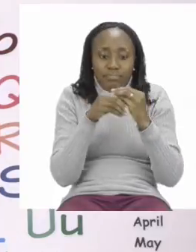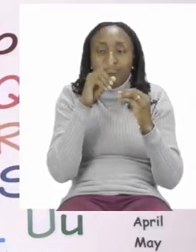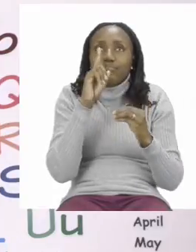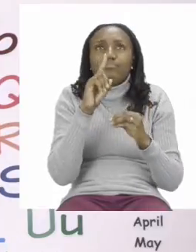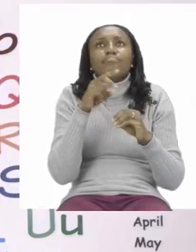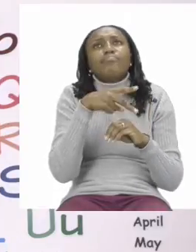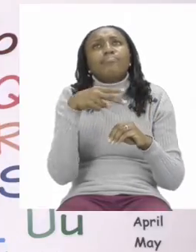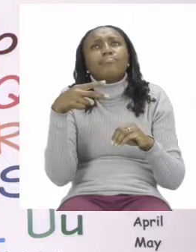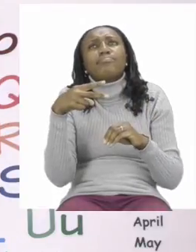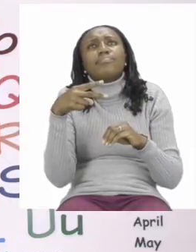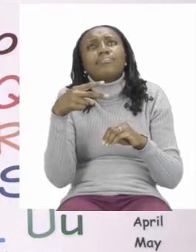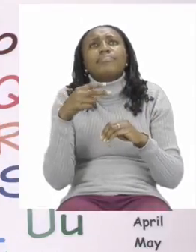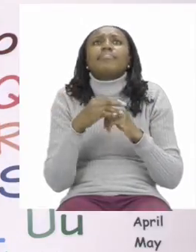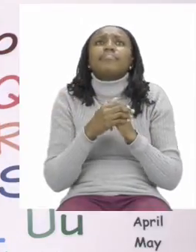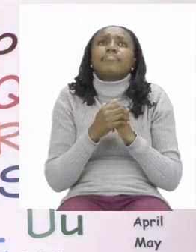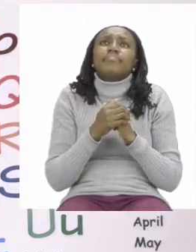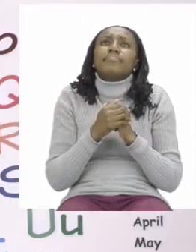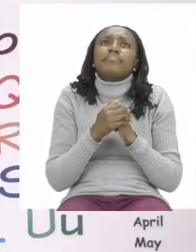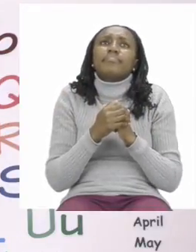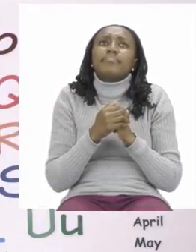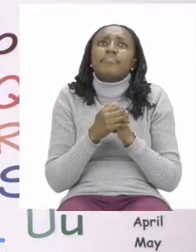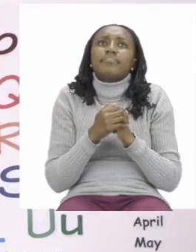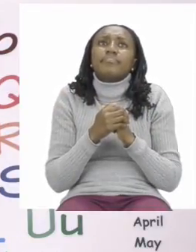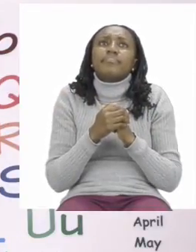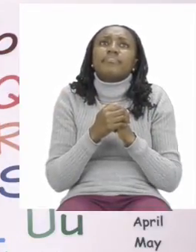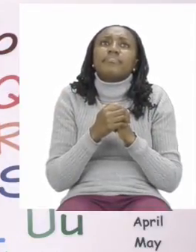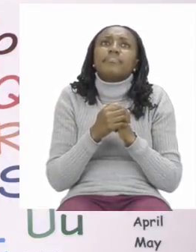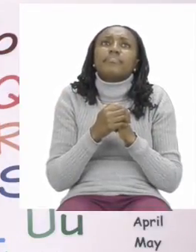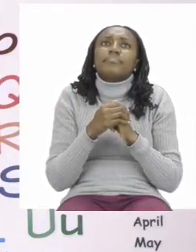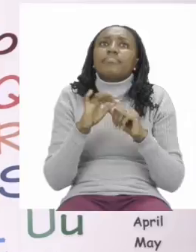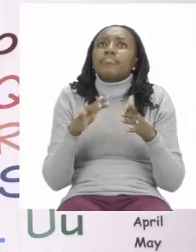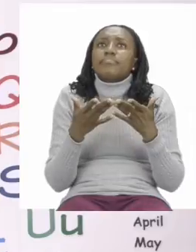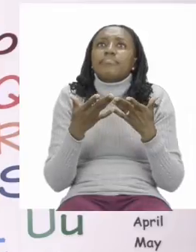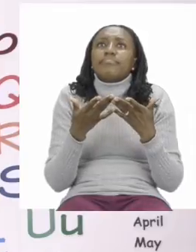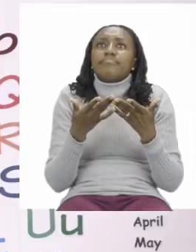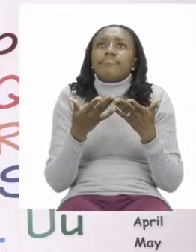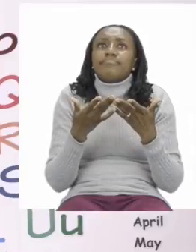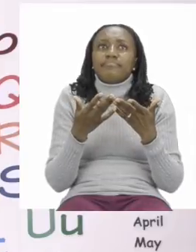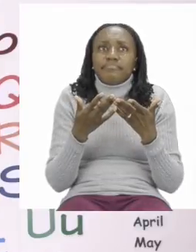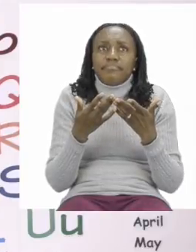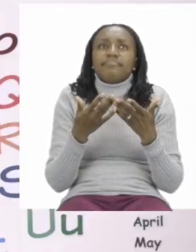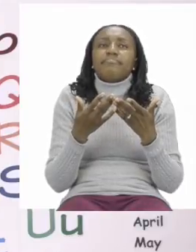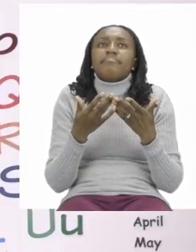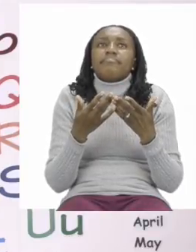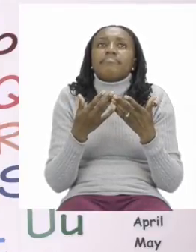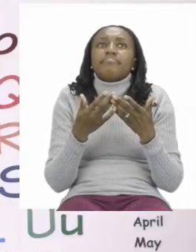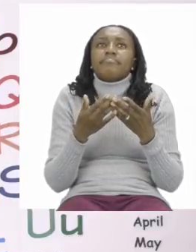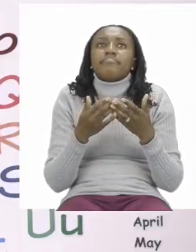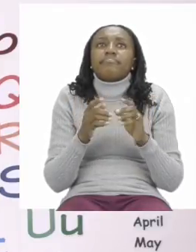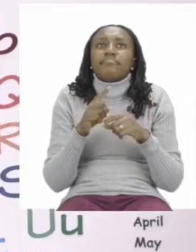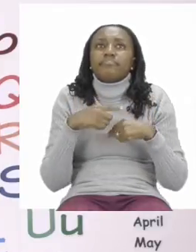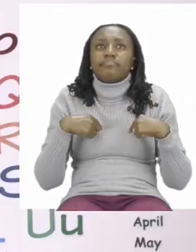So we need to find out what double one is. And how do we do that? Well we are going to draw